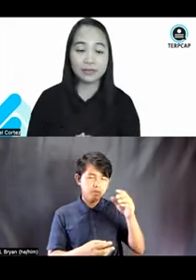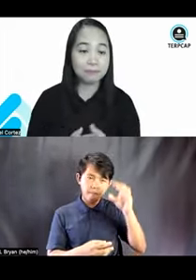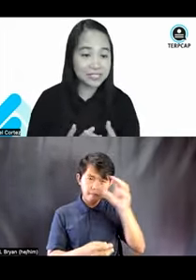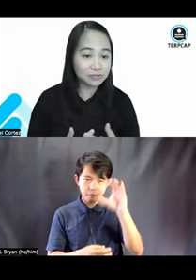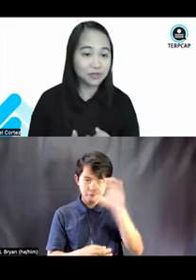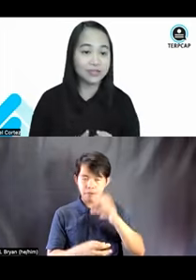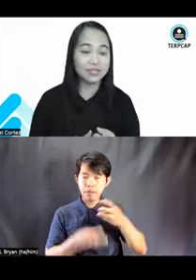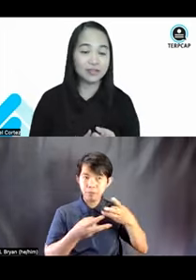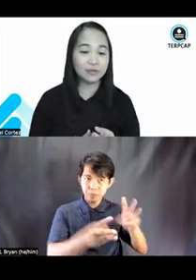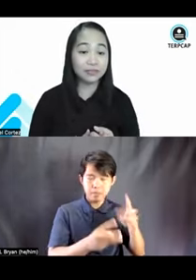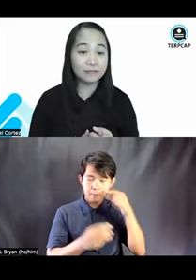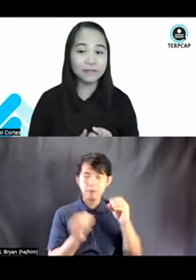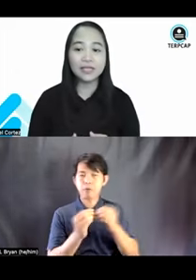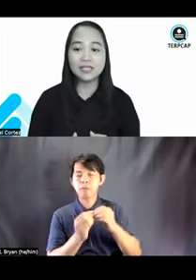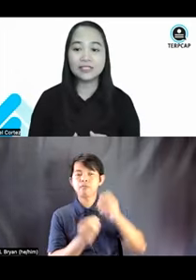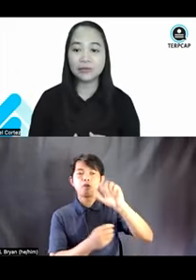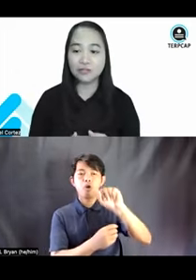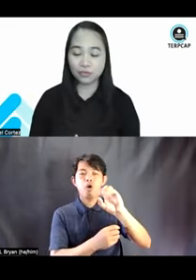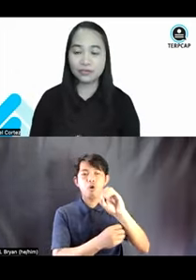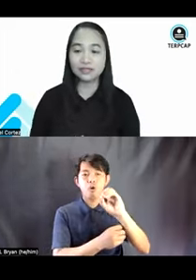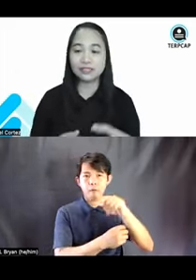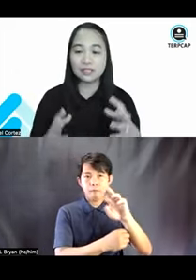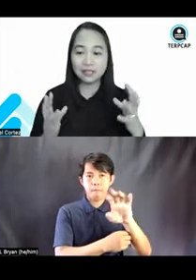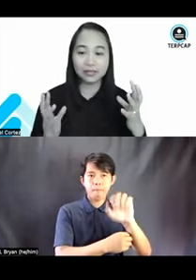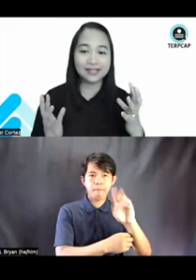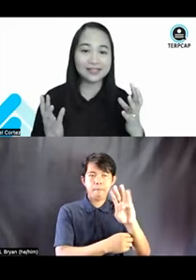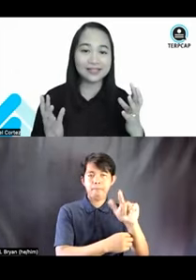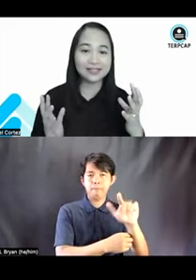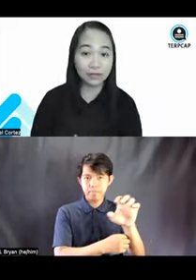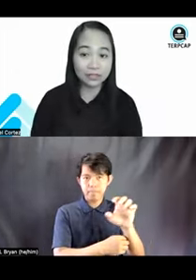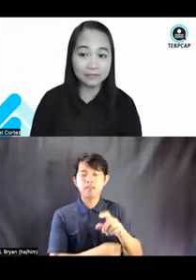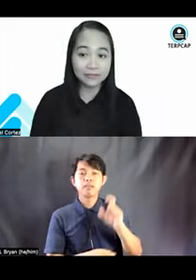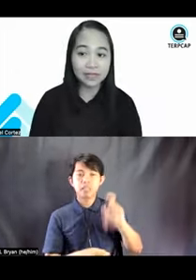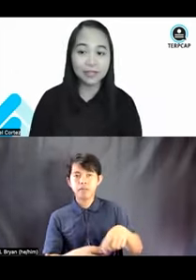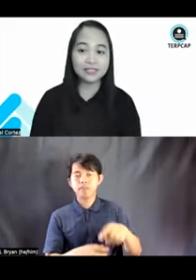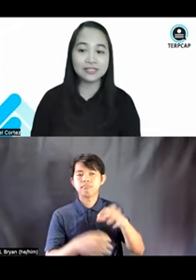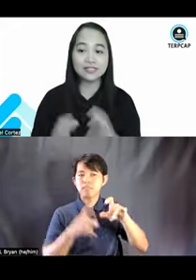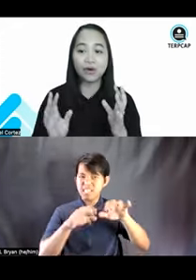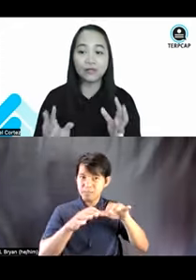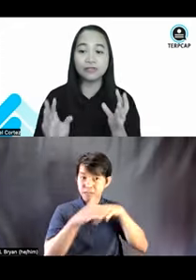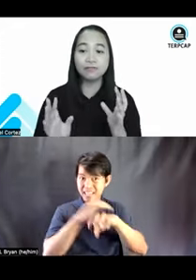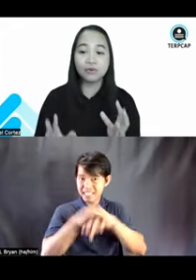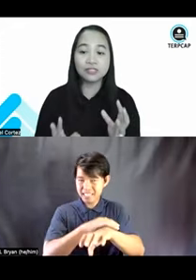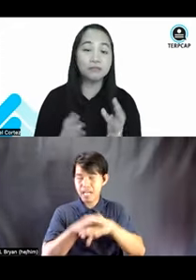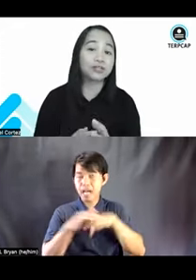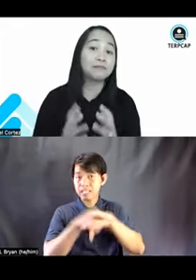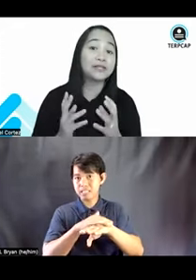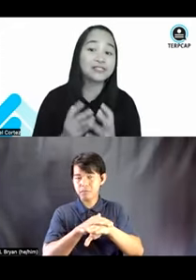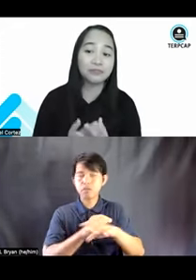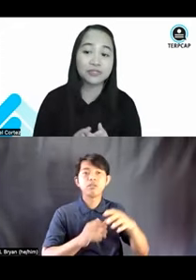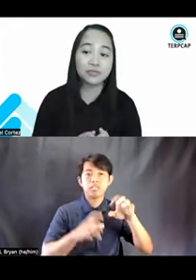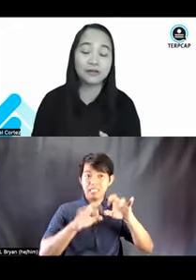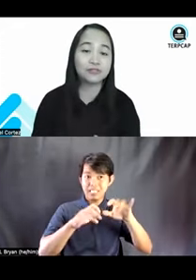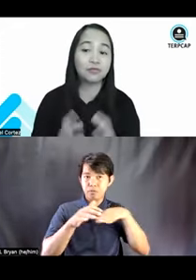the best recommendation is to ensure that it's keyboard accessible because this is the one of the most important